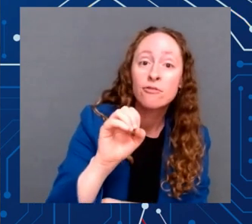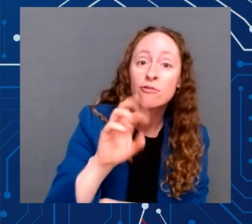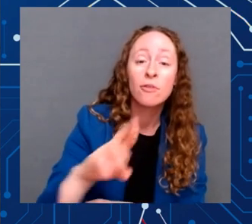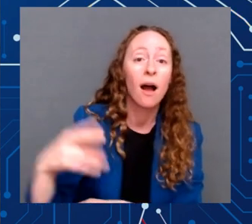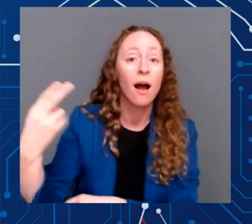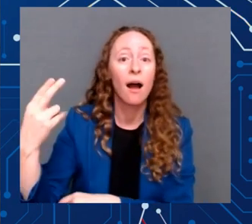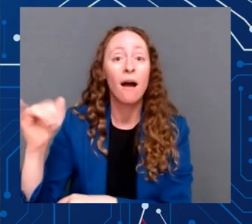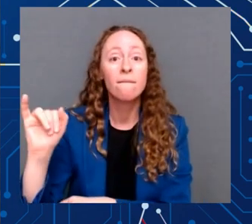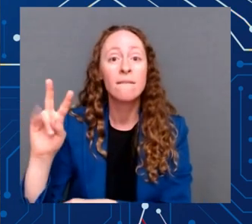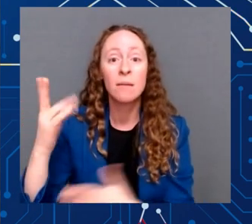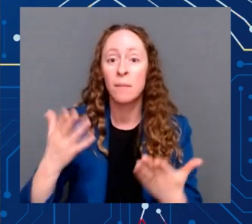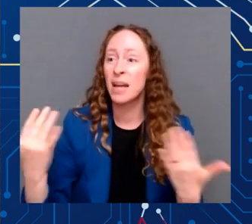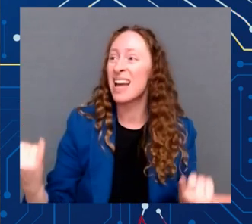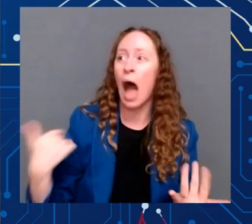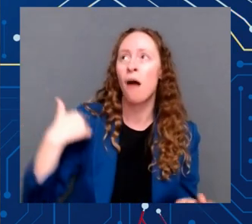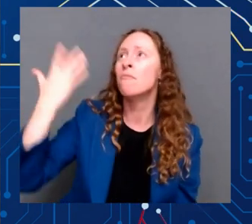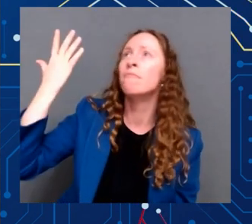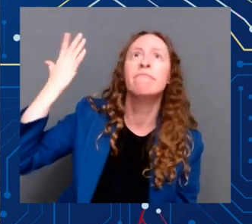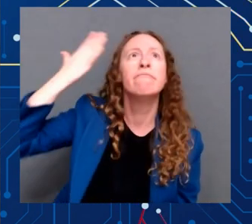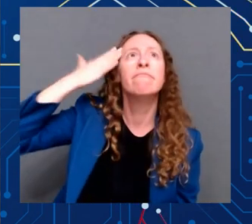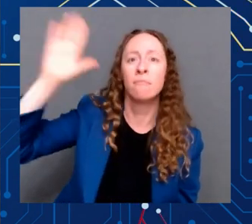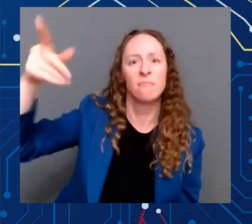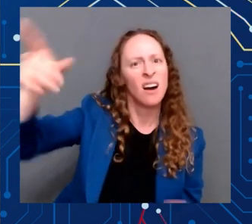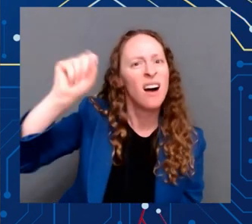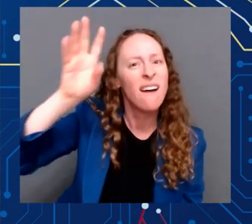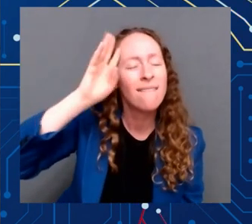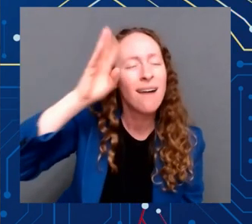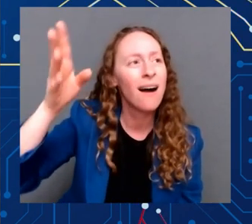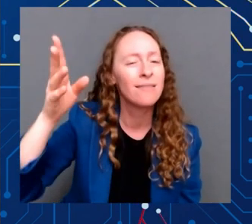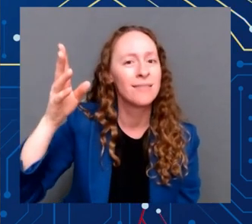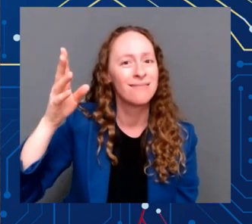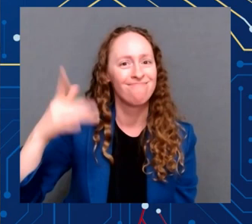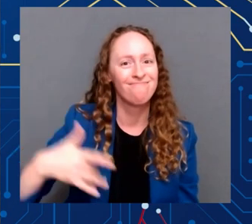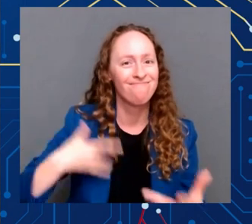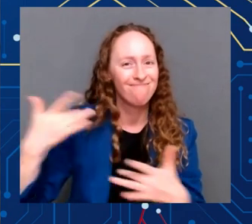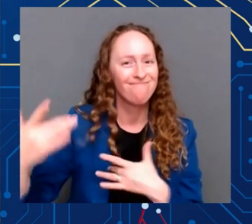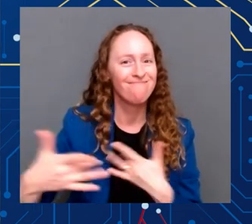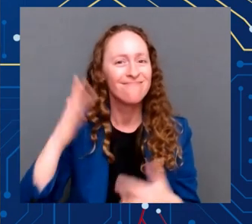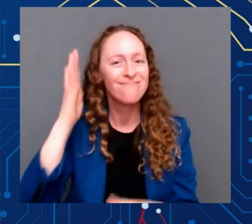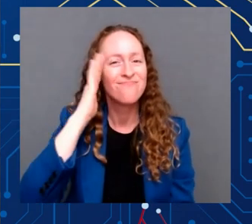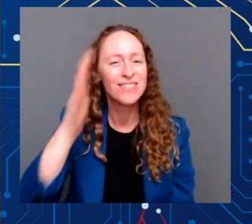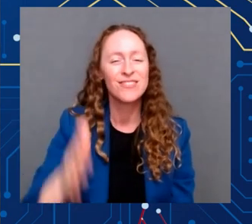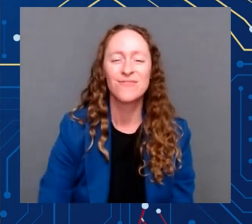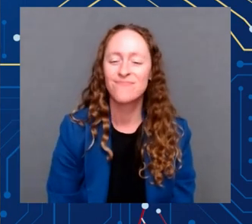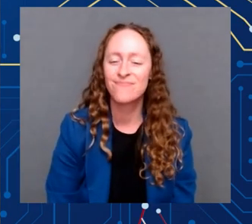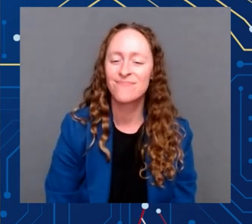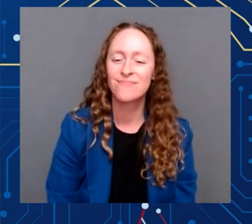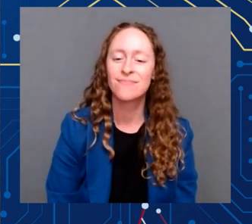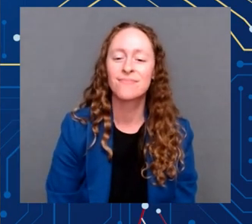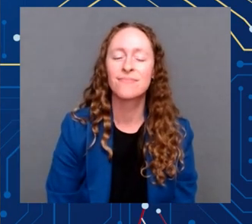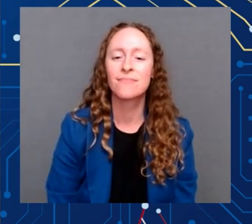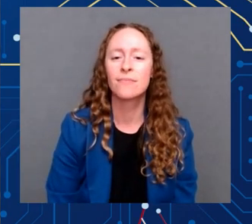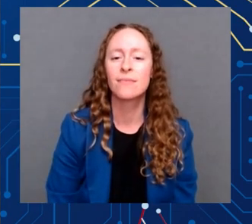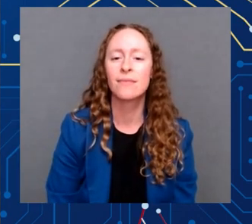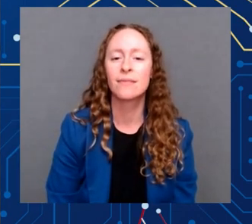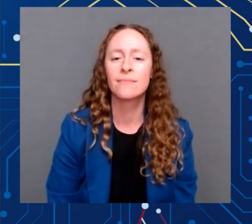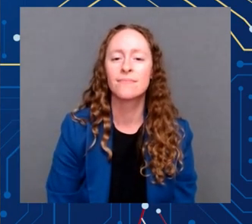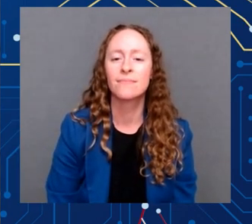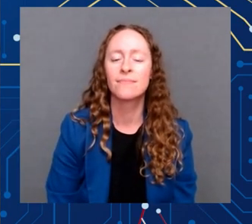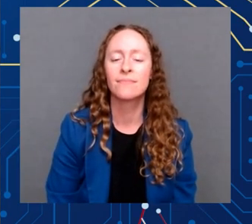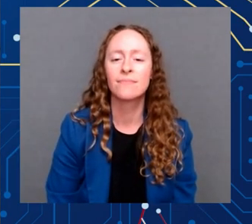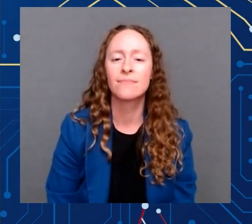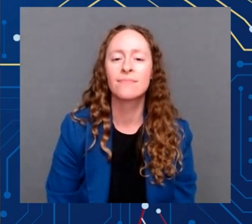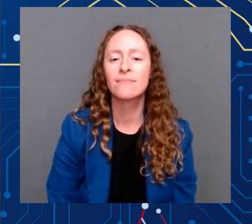The law that requirements that any company that receives federal research development will have to make that technology they're